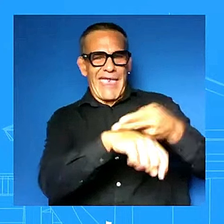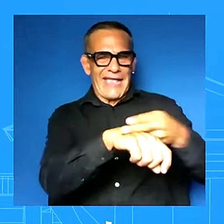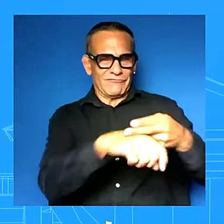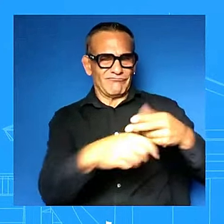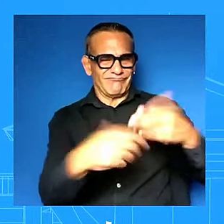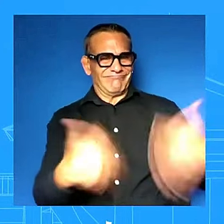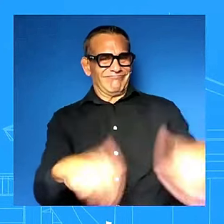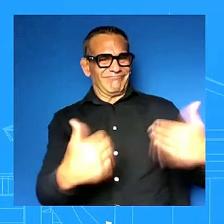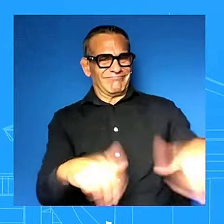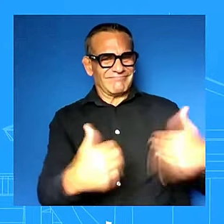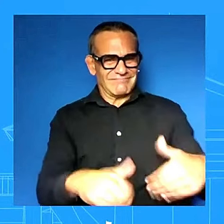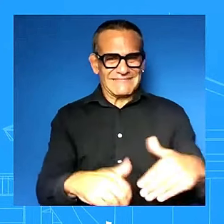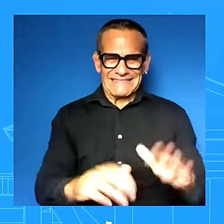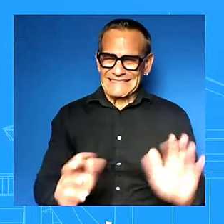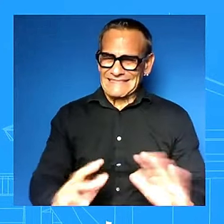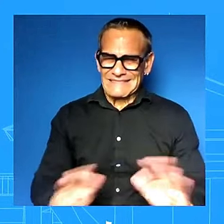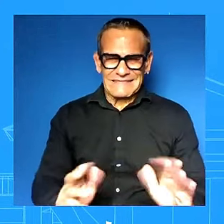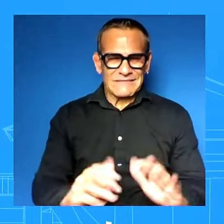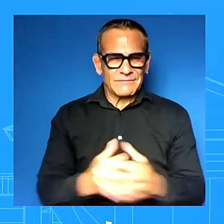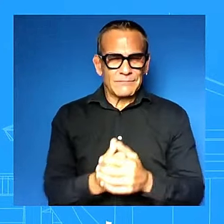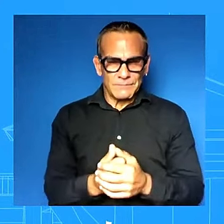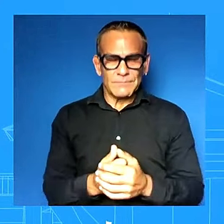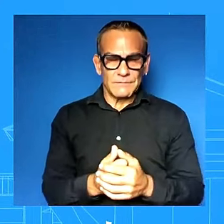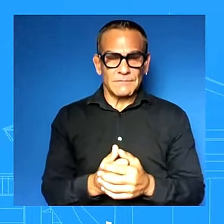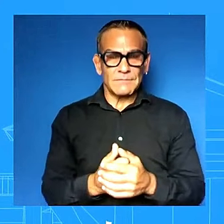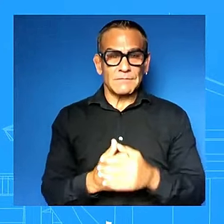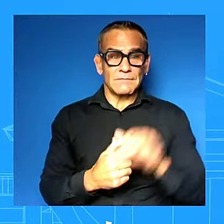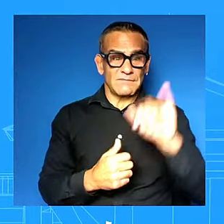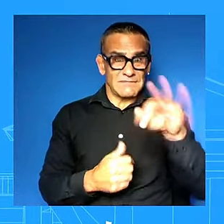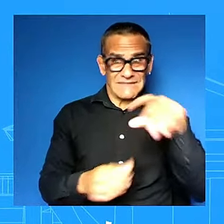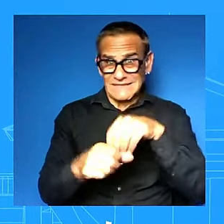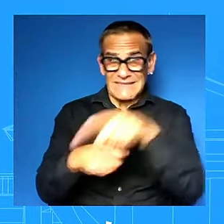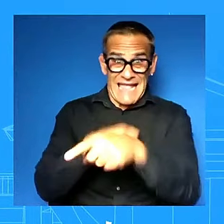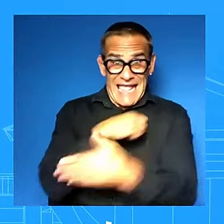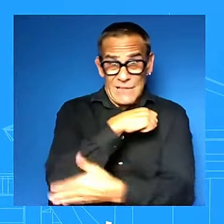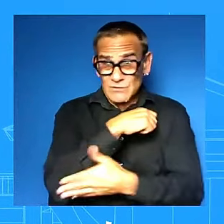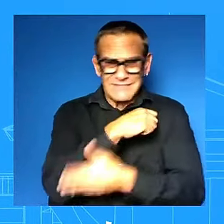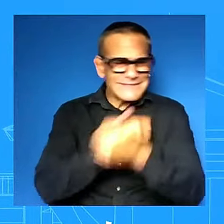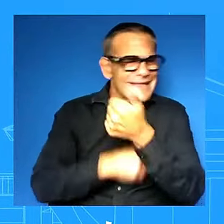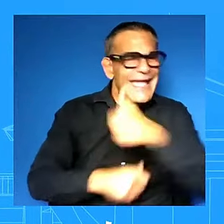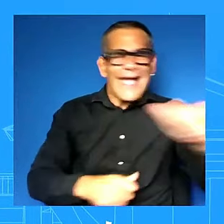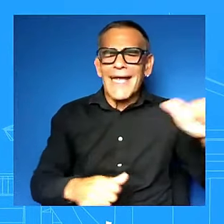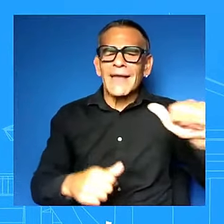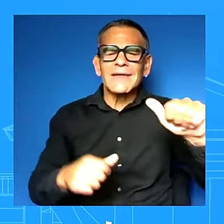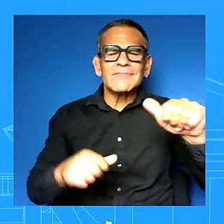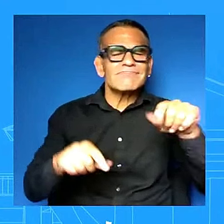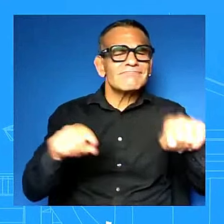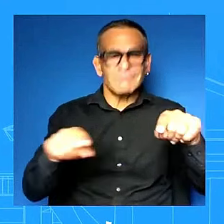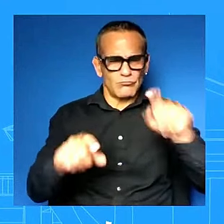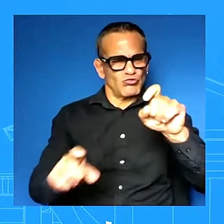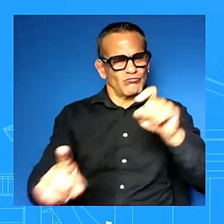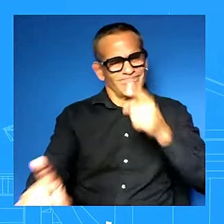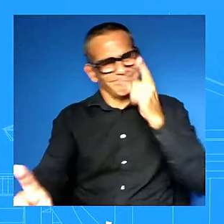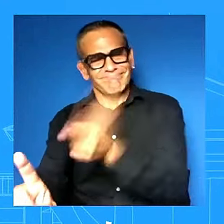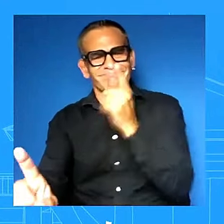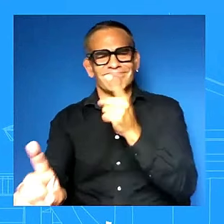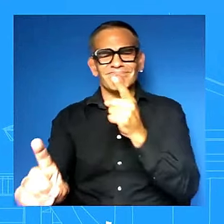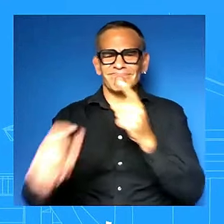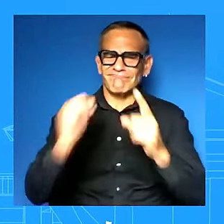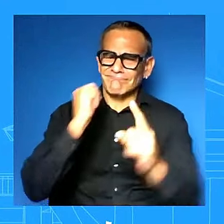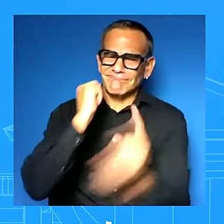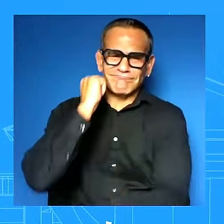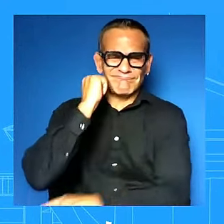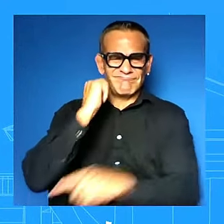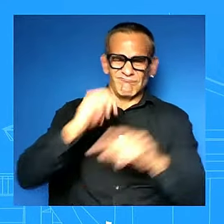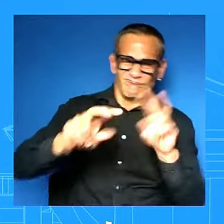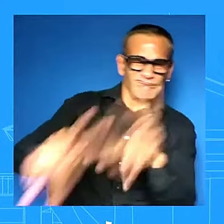country if you're a leader of any kind you should condemn condemn this type of rhetoric you should condemn it we